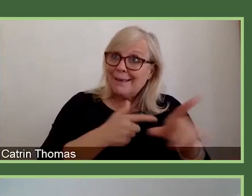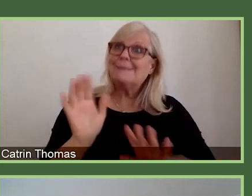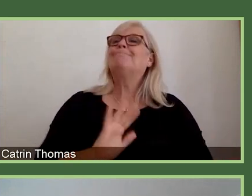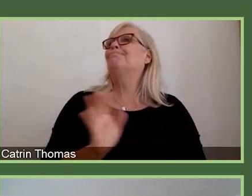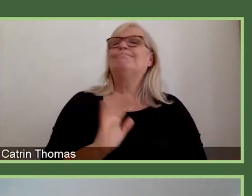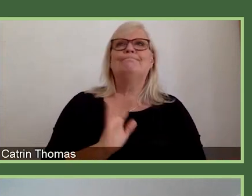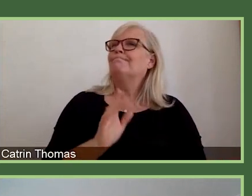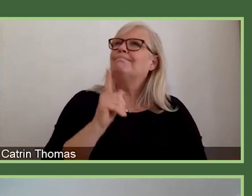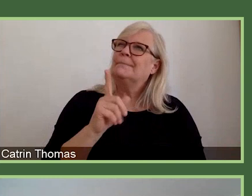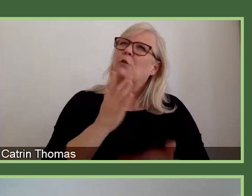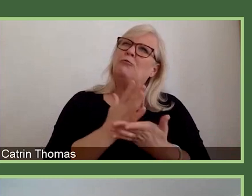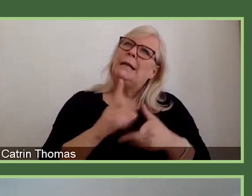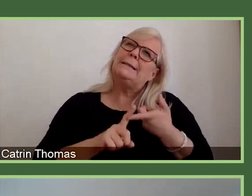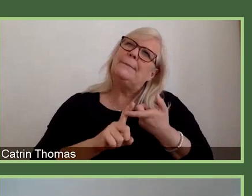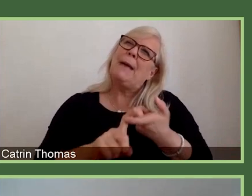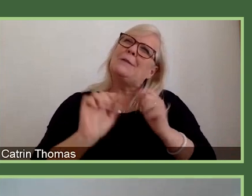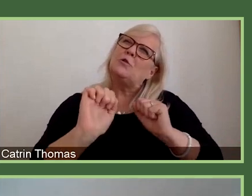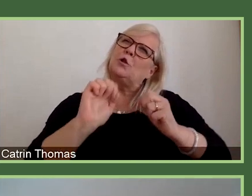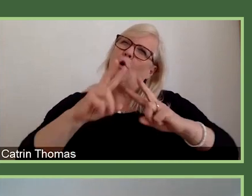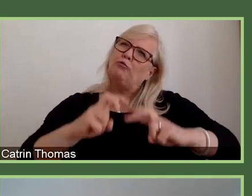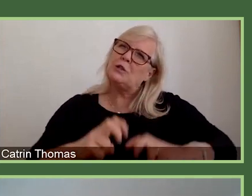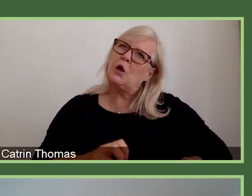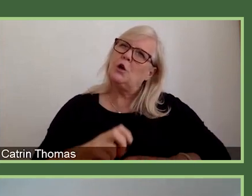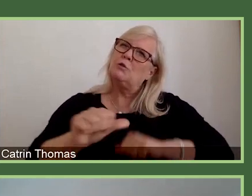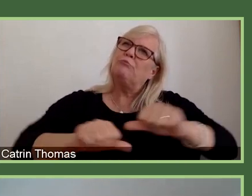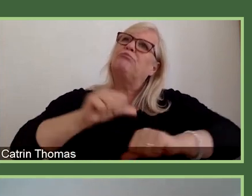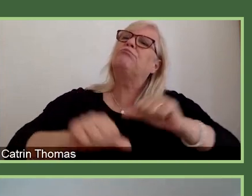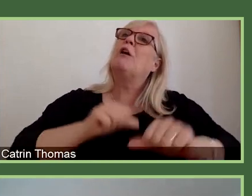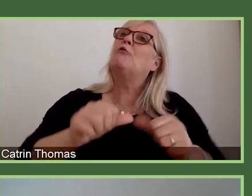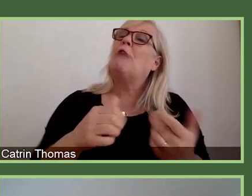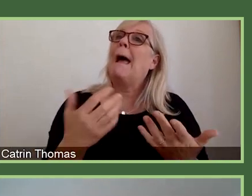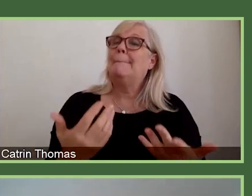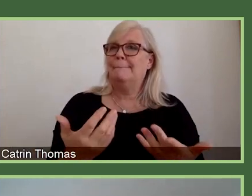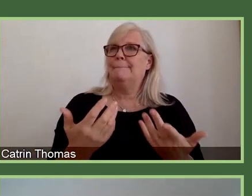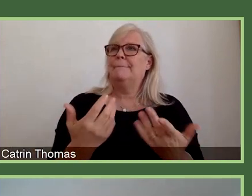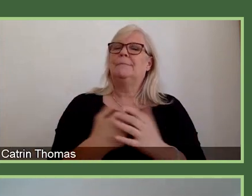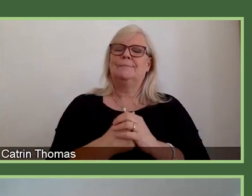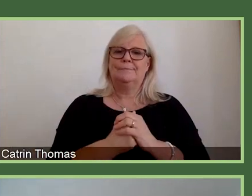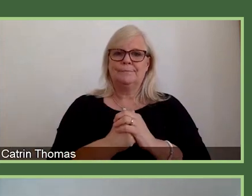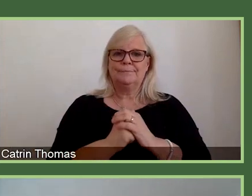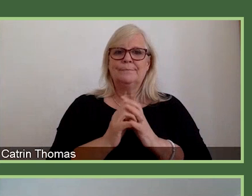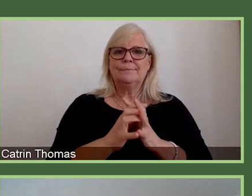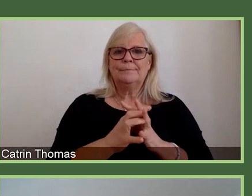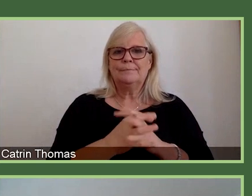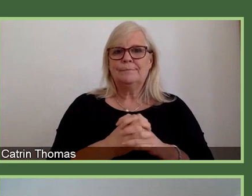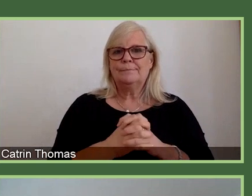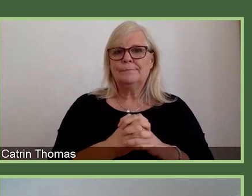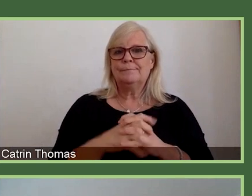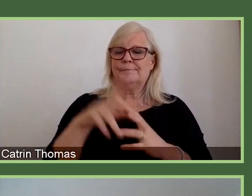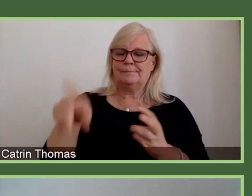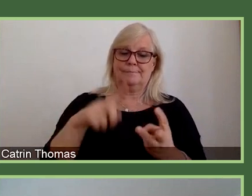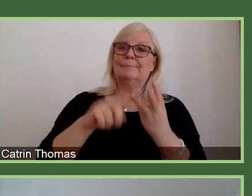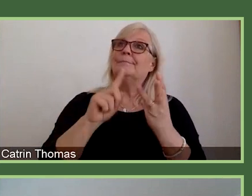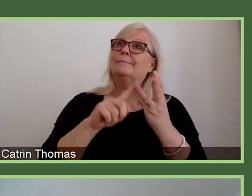that you envisage, and also the discipline that you are within. And then finally, there's the Discovery